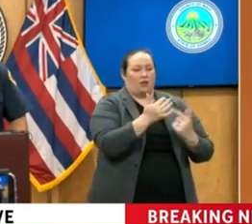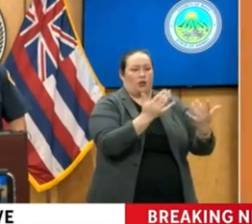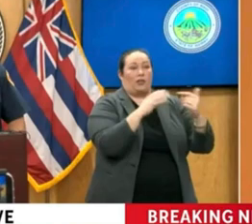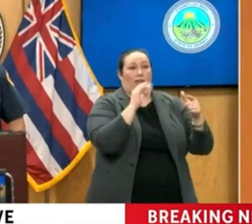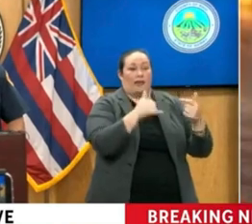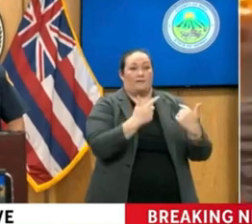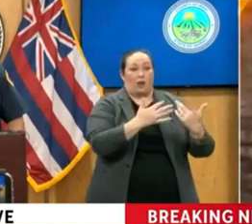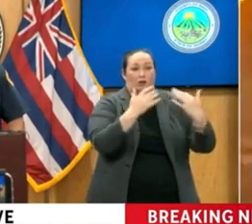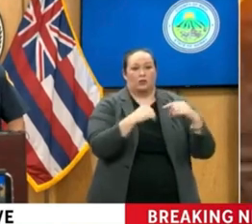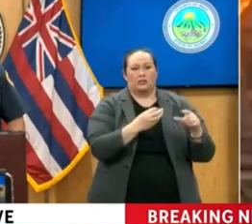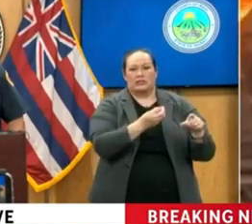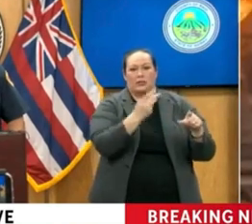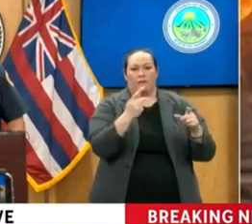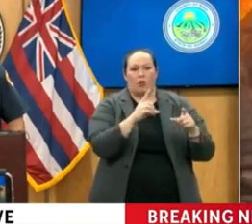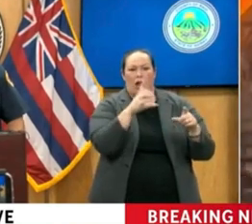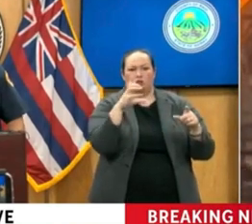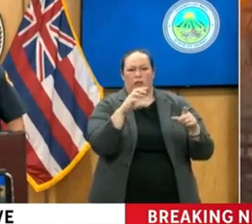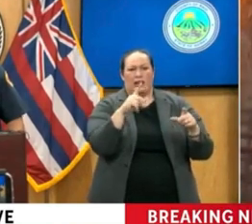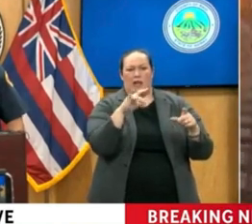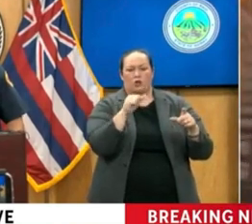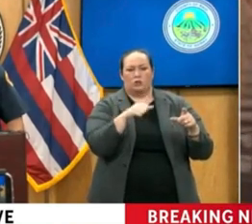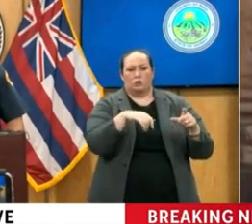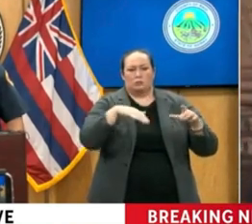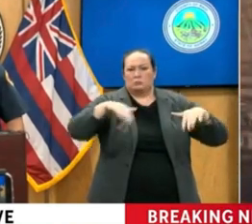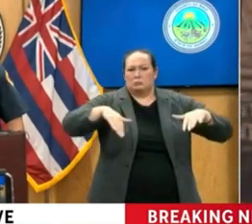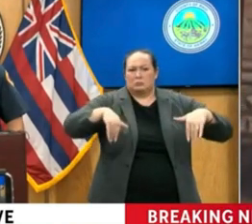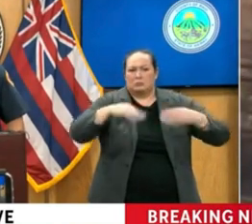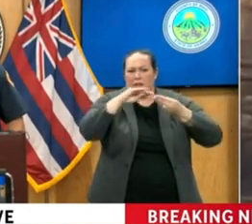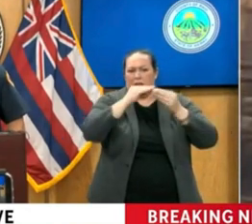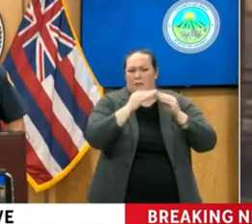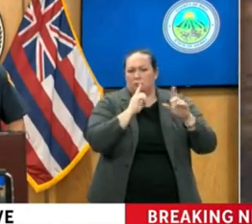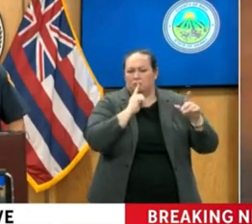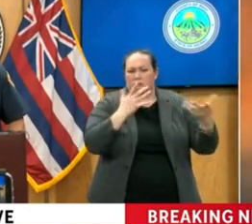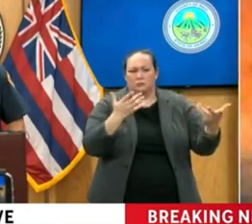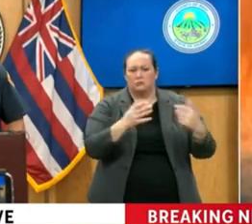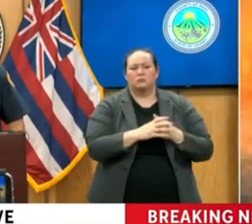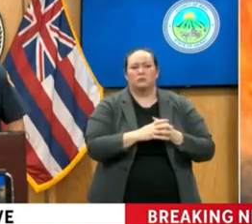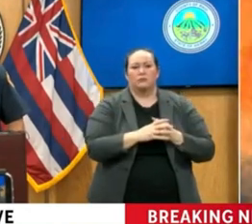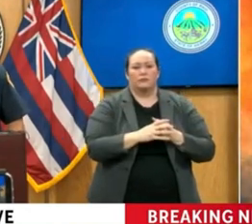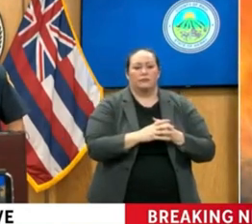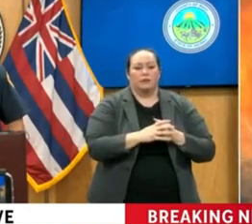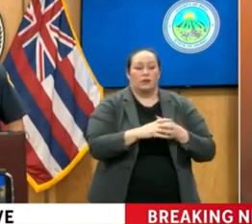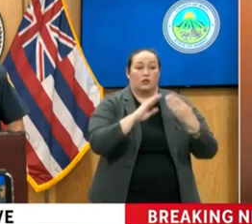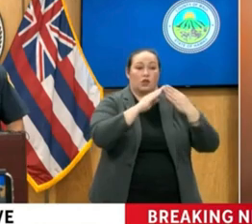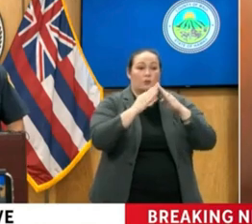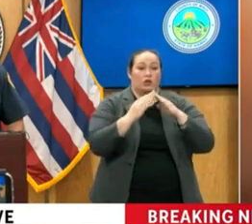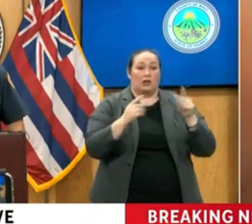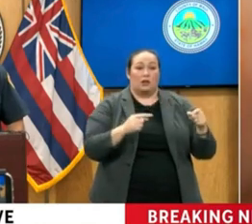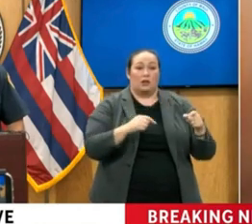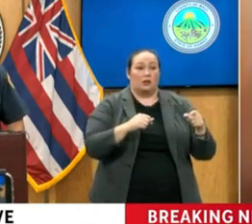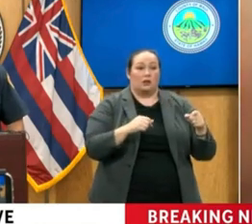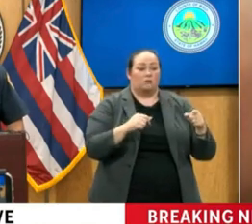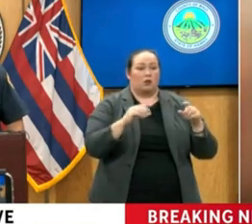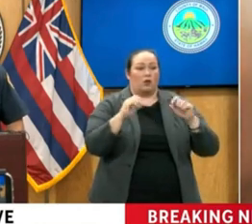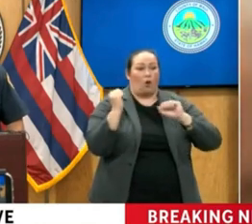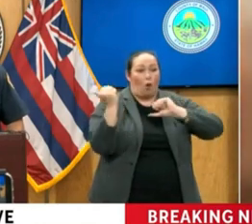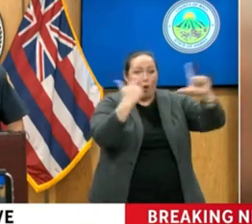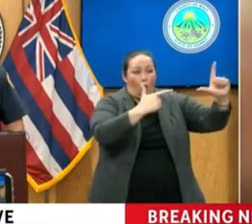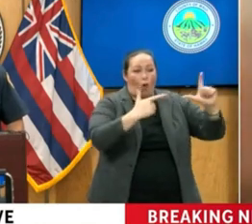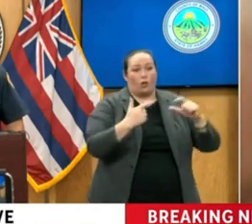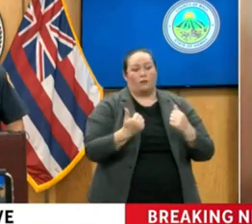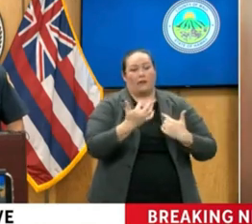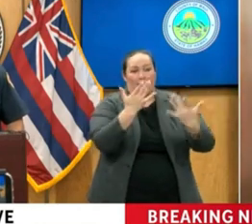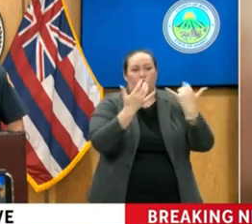That fire was several hundred acres. I don't have a number on that one yet. What we want to share with the community is that none of the fires are 100% contained right now.